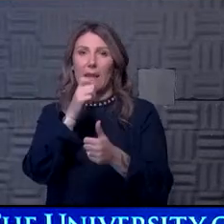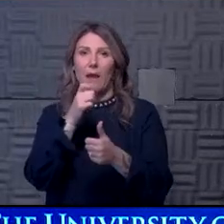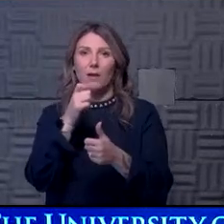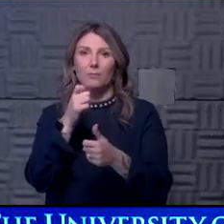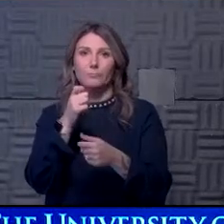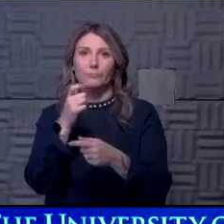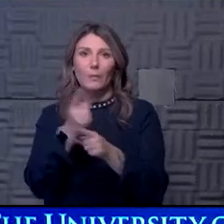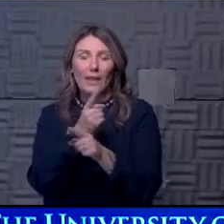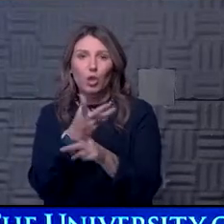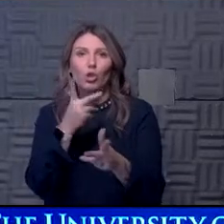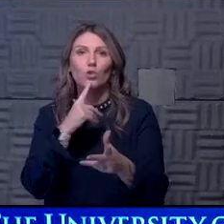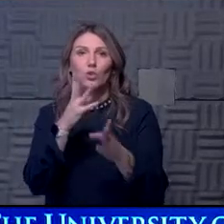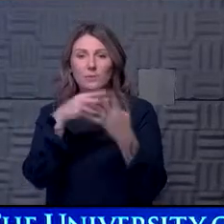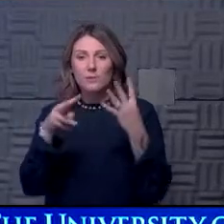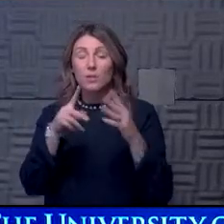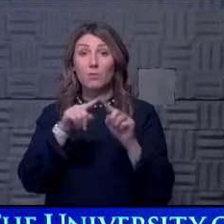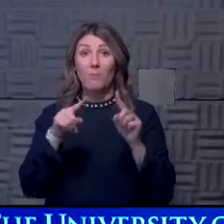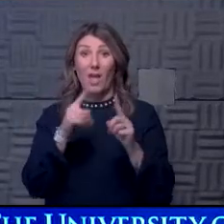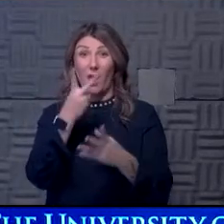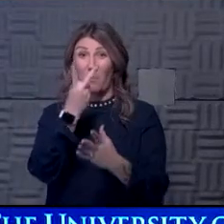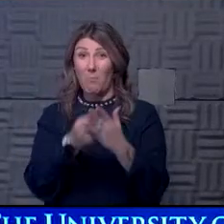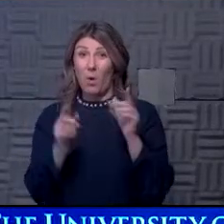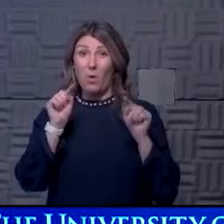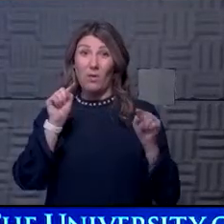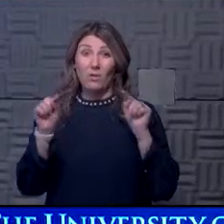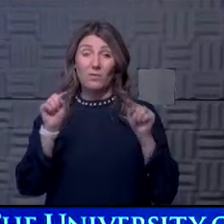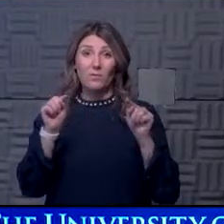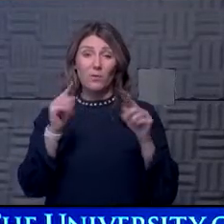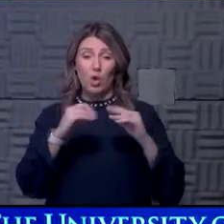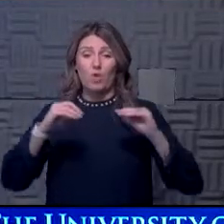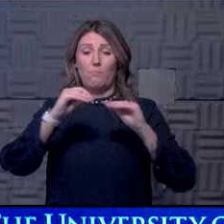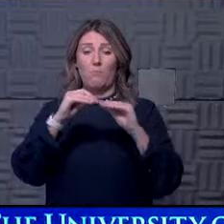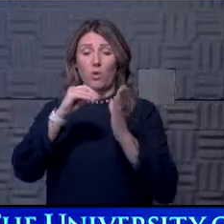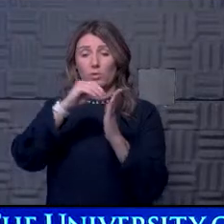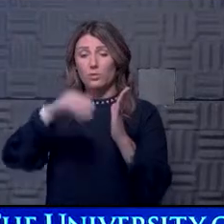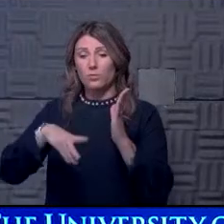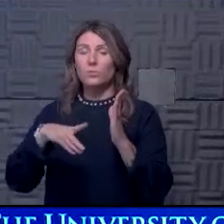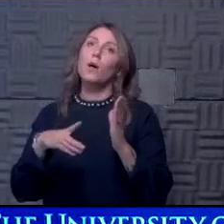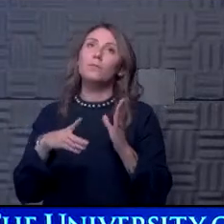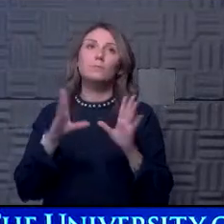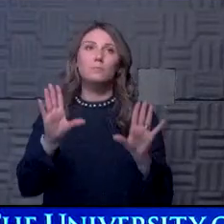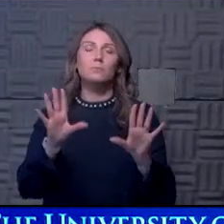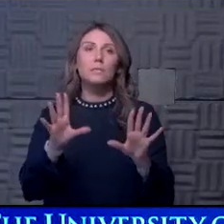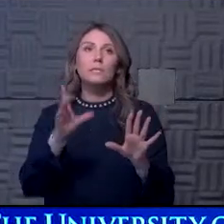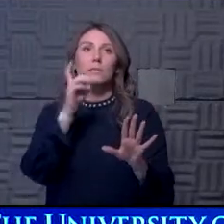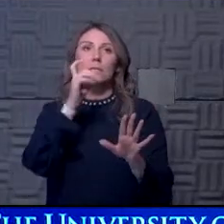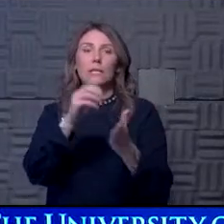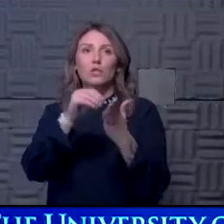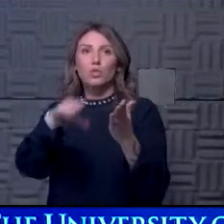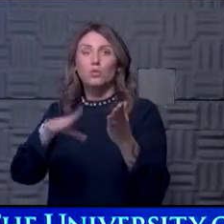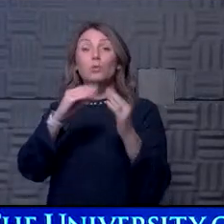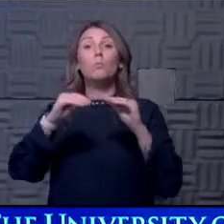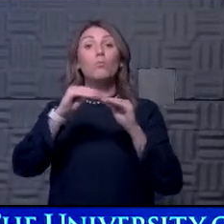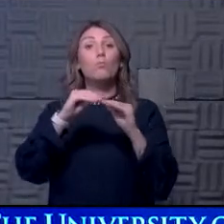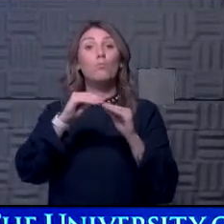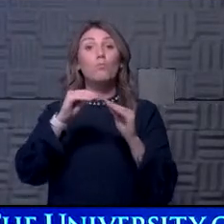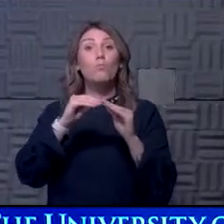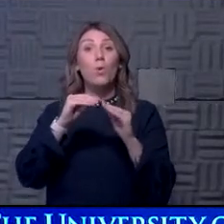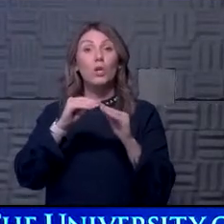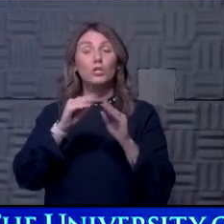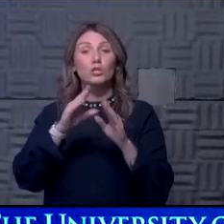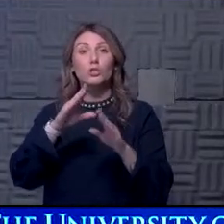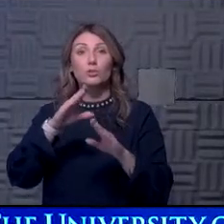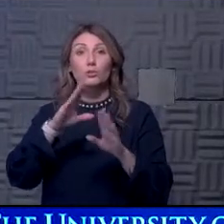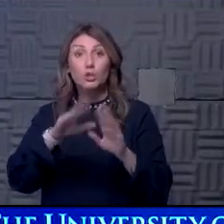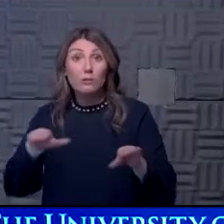data as well, both of those data sets would say there are more students or more children, I should say, maybe not students, uh, more children positive now.